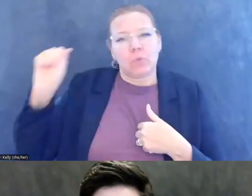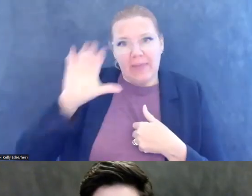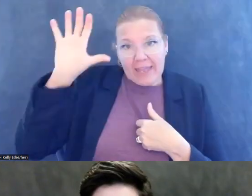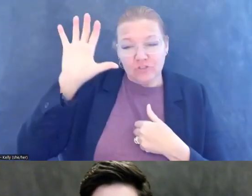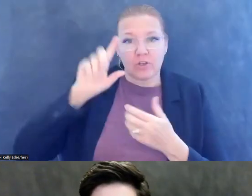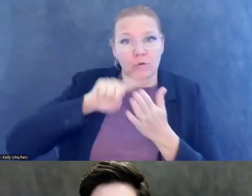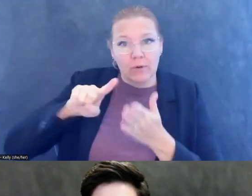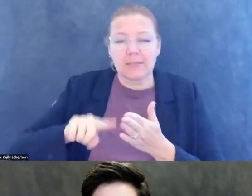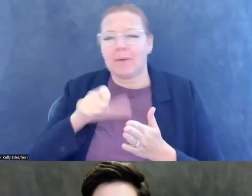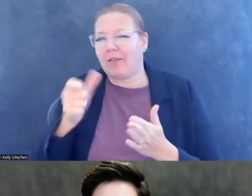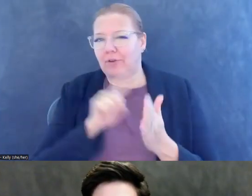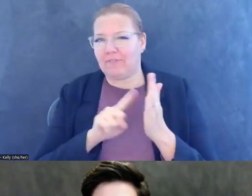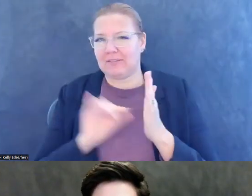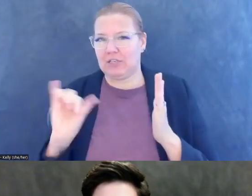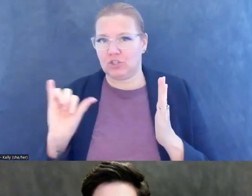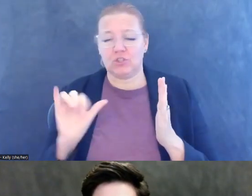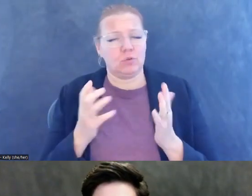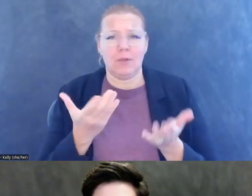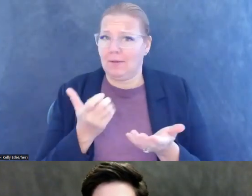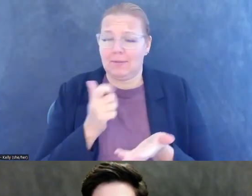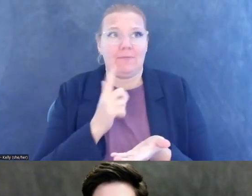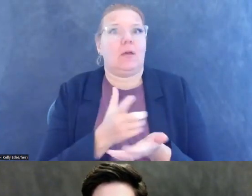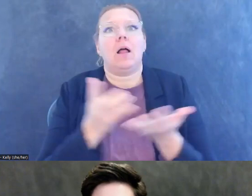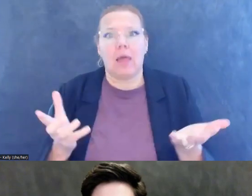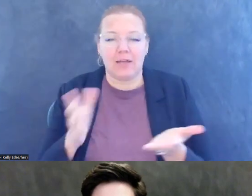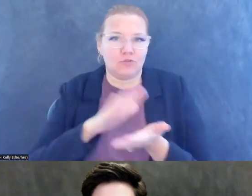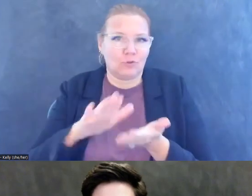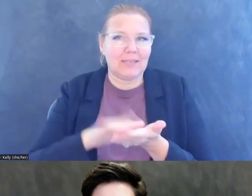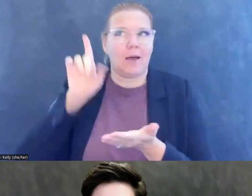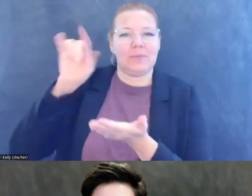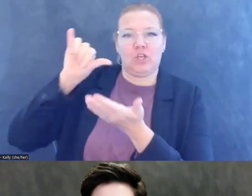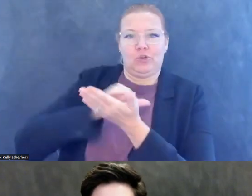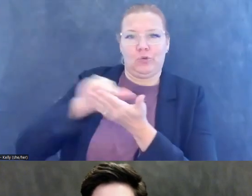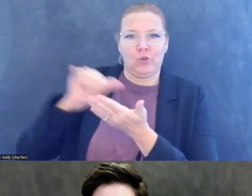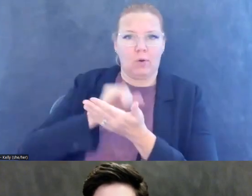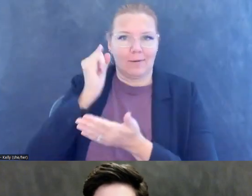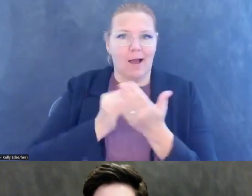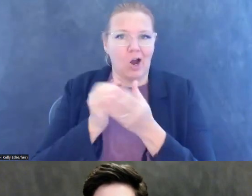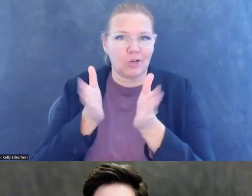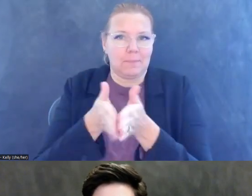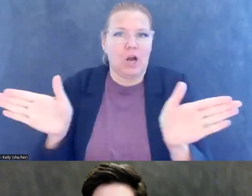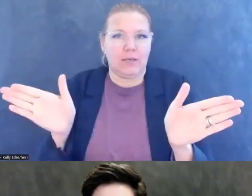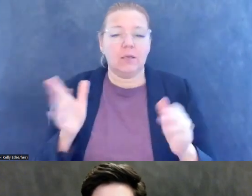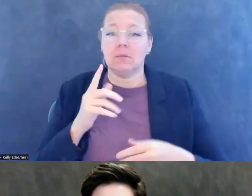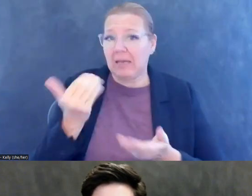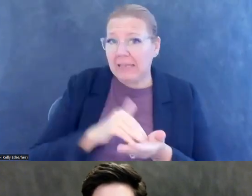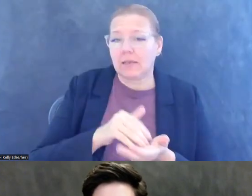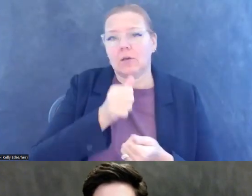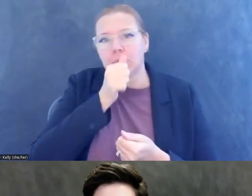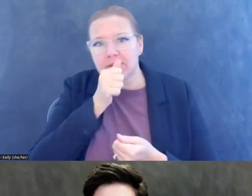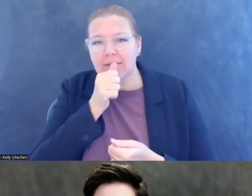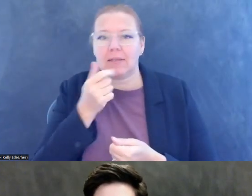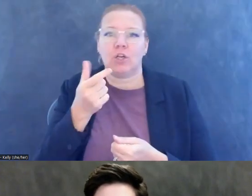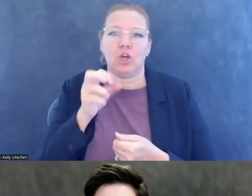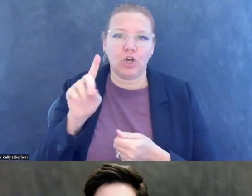and I think done a lot to clean up the New York art market, which is protecting the good faith collectors, good faith